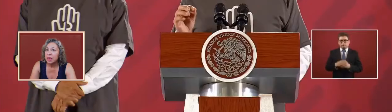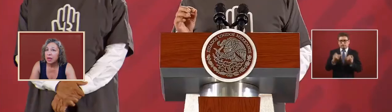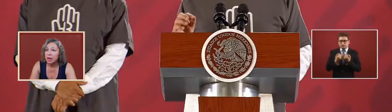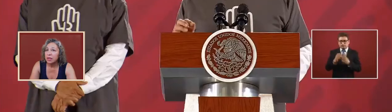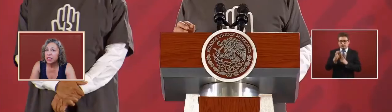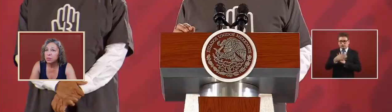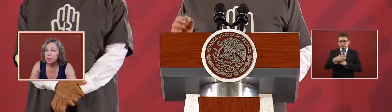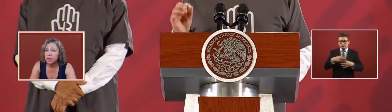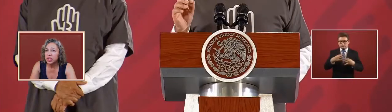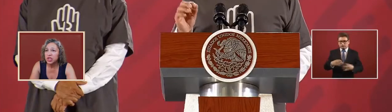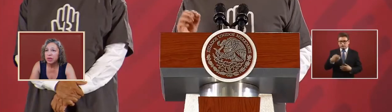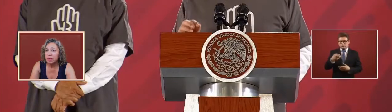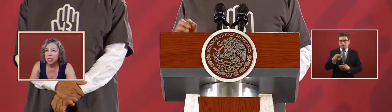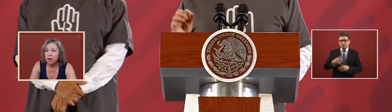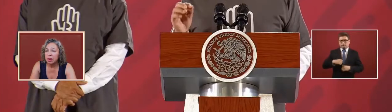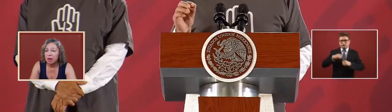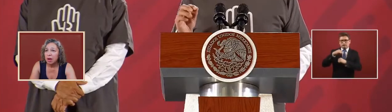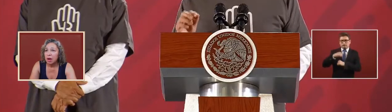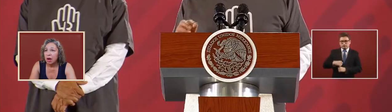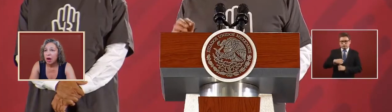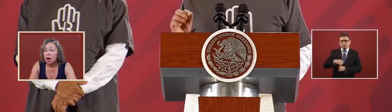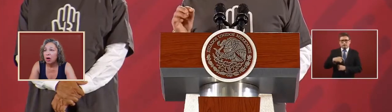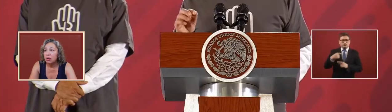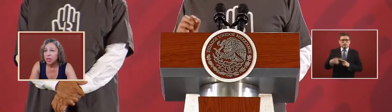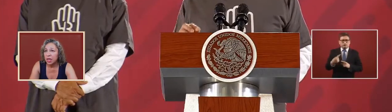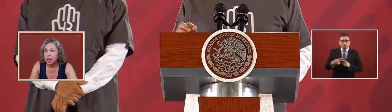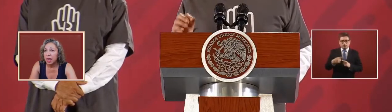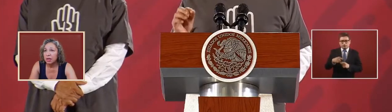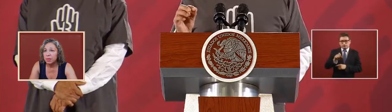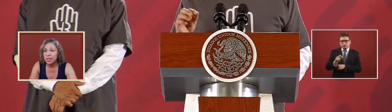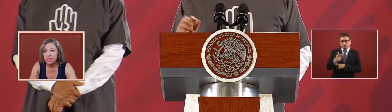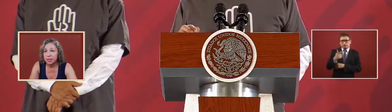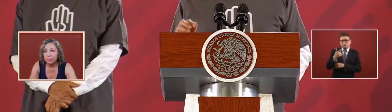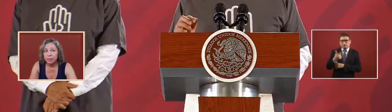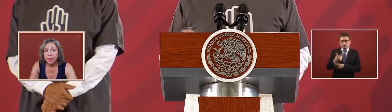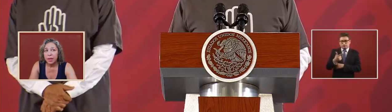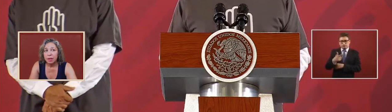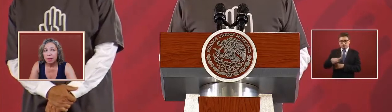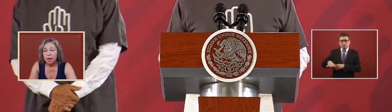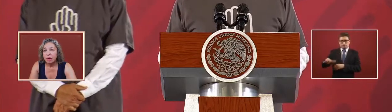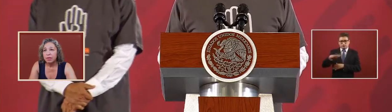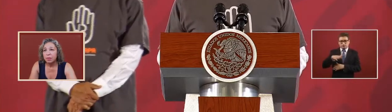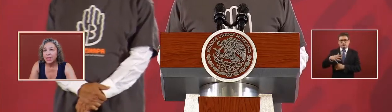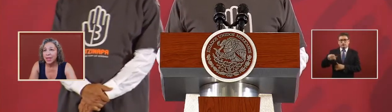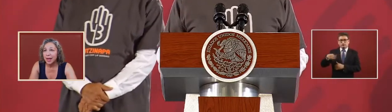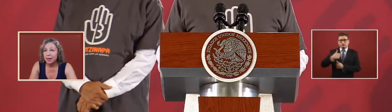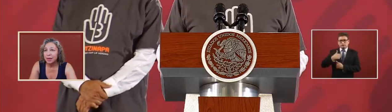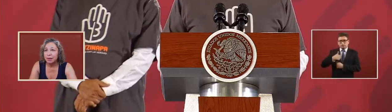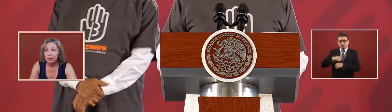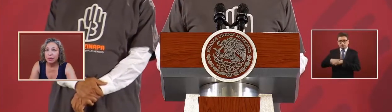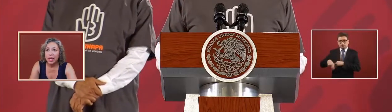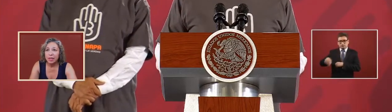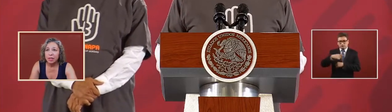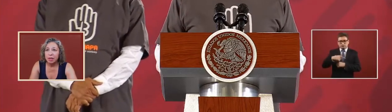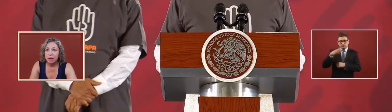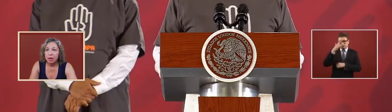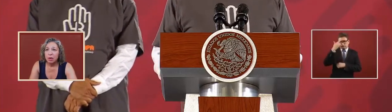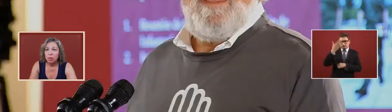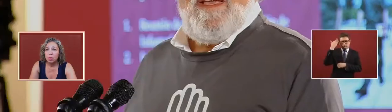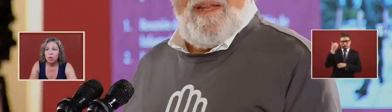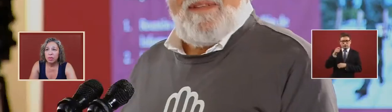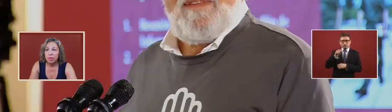the disposition of the all the elements of the battalion that